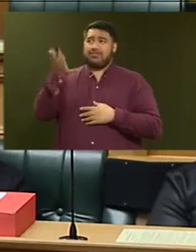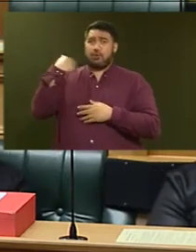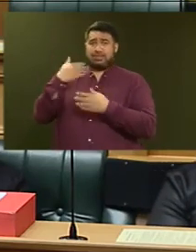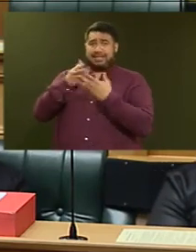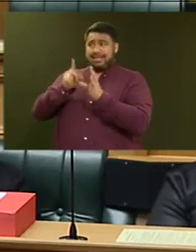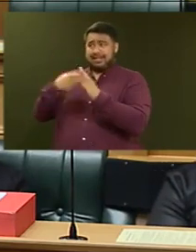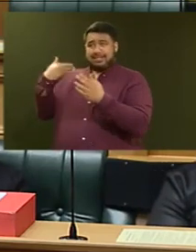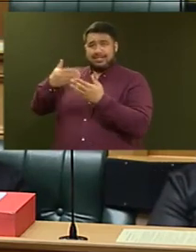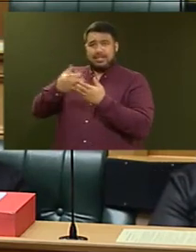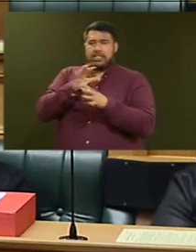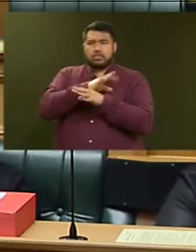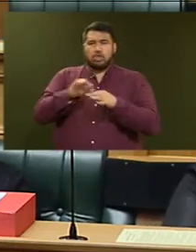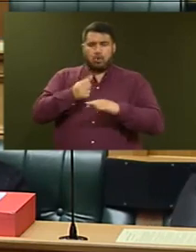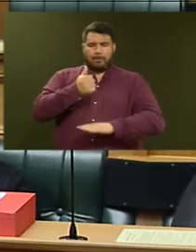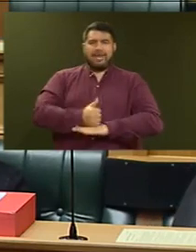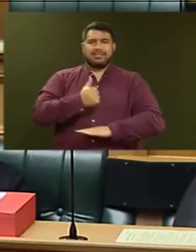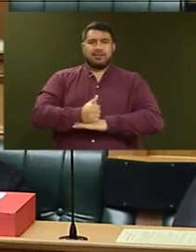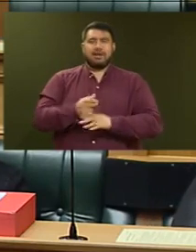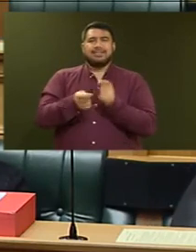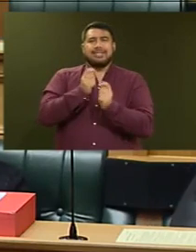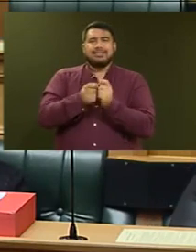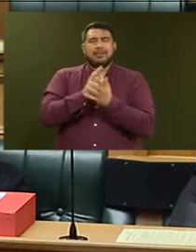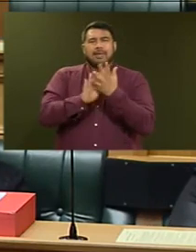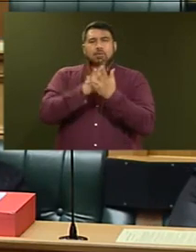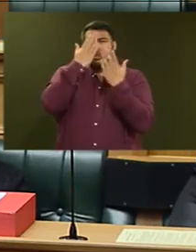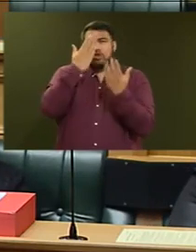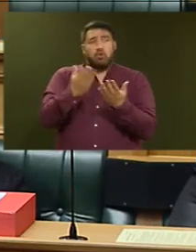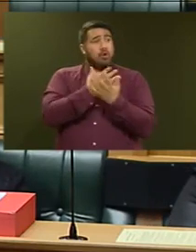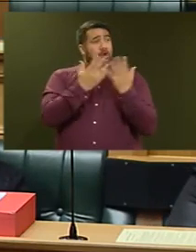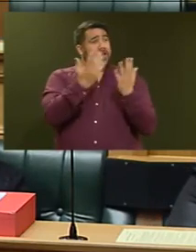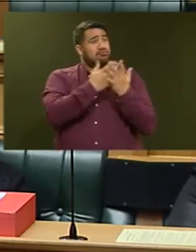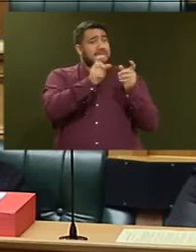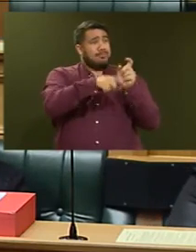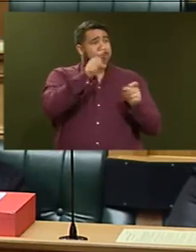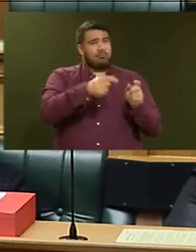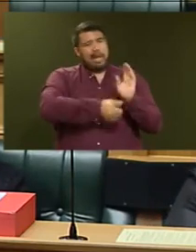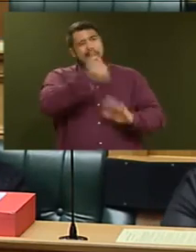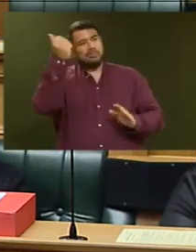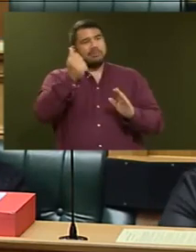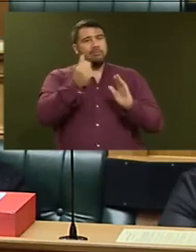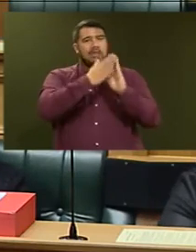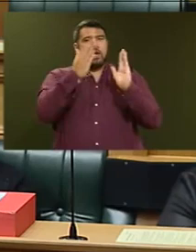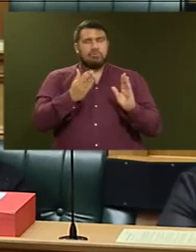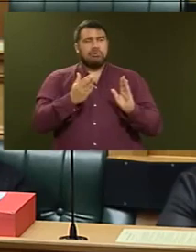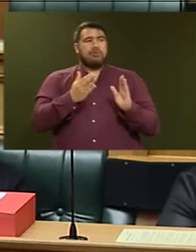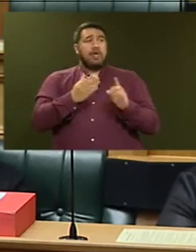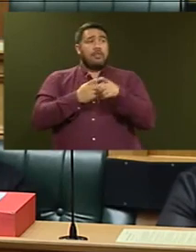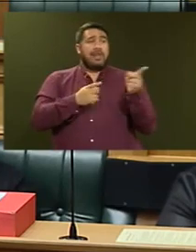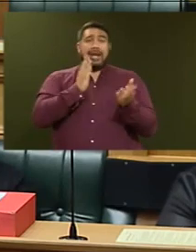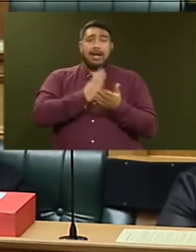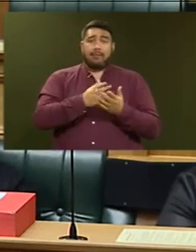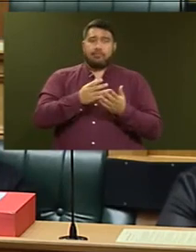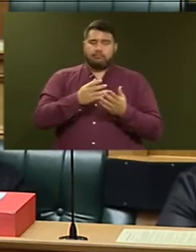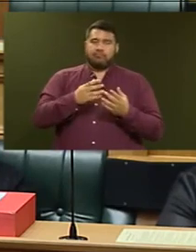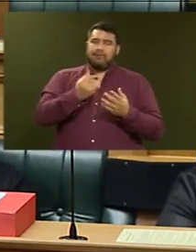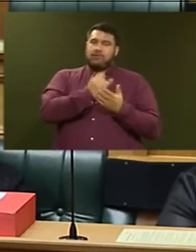There is no way of knowing whether the hundreds of people who were made homeless under this policy had any personal responsibility